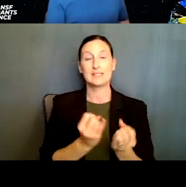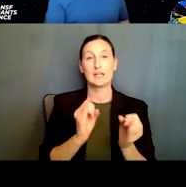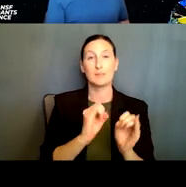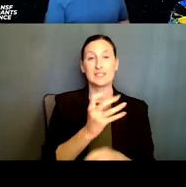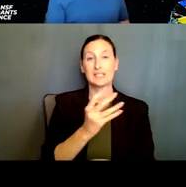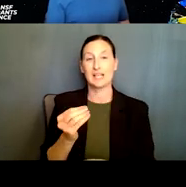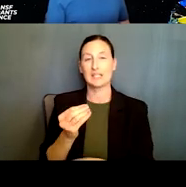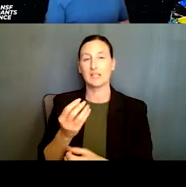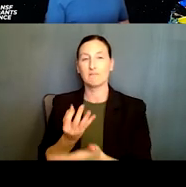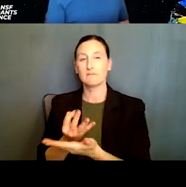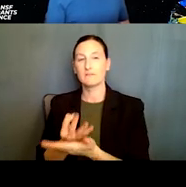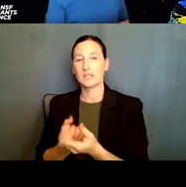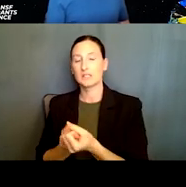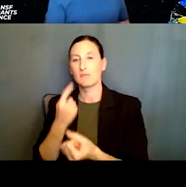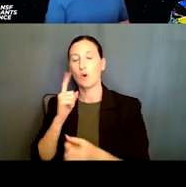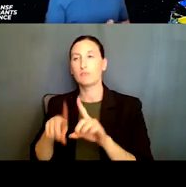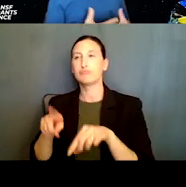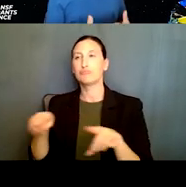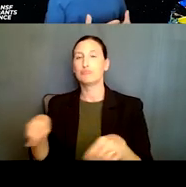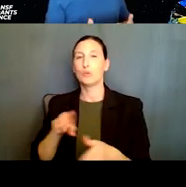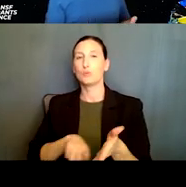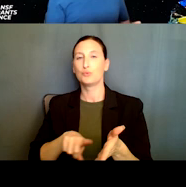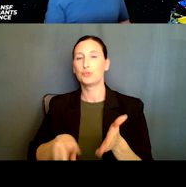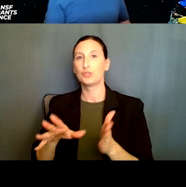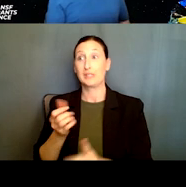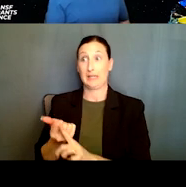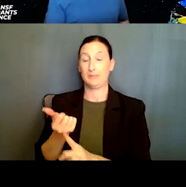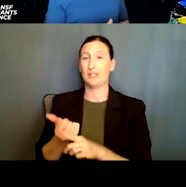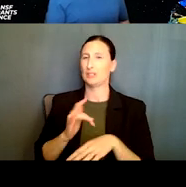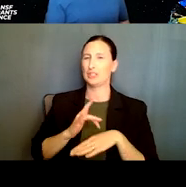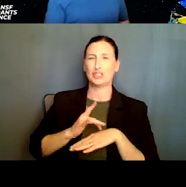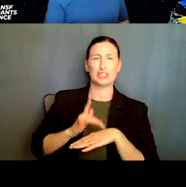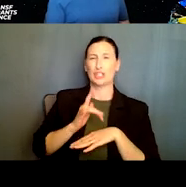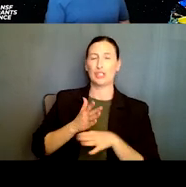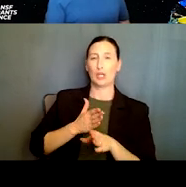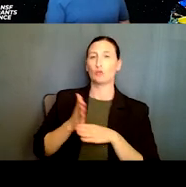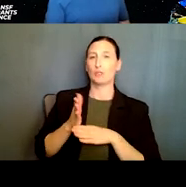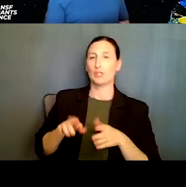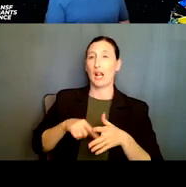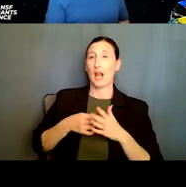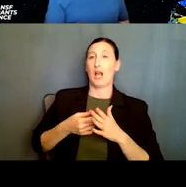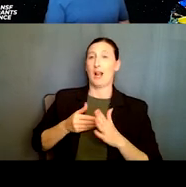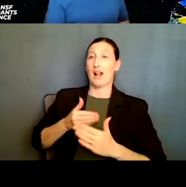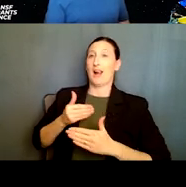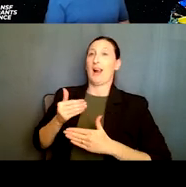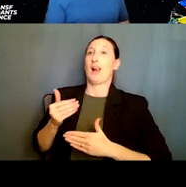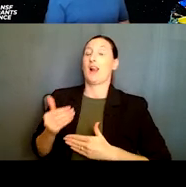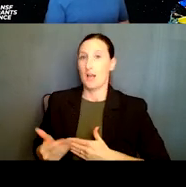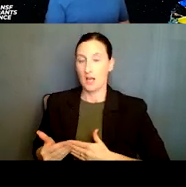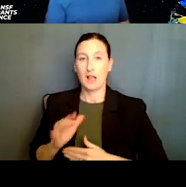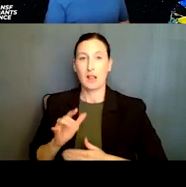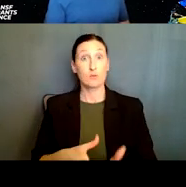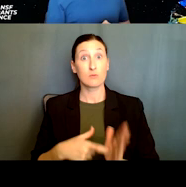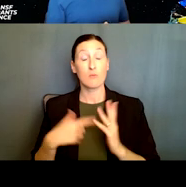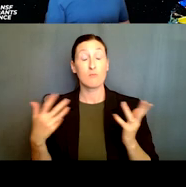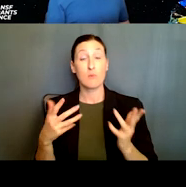young researchers that are at the very beginning of their career. Okay, so the requirement is that the